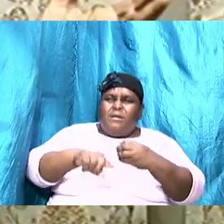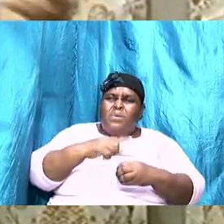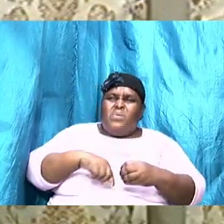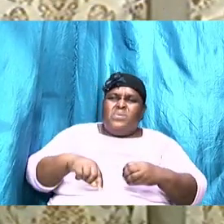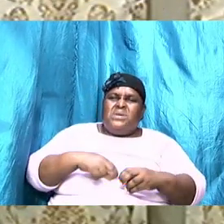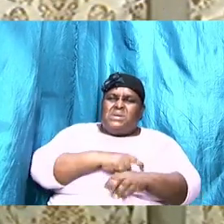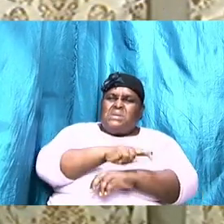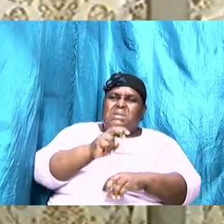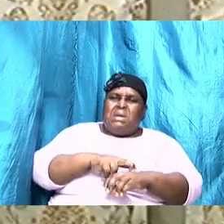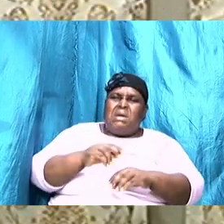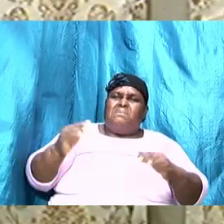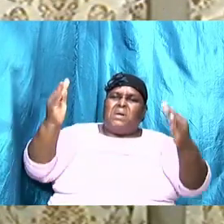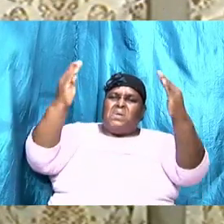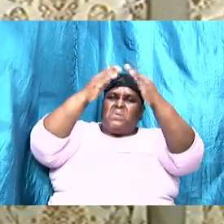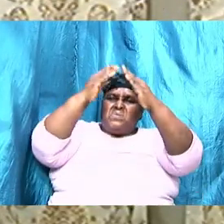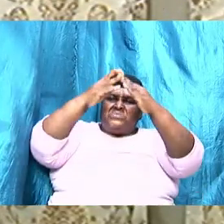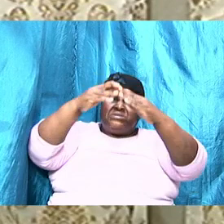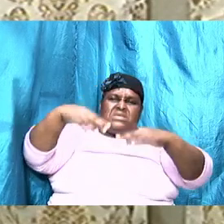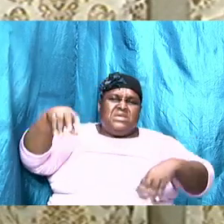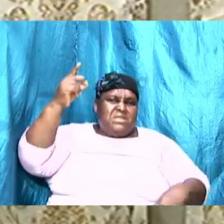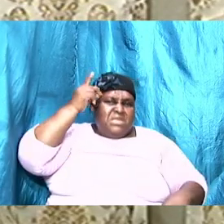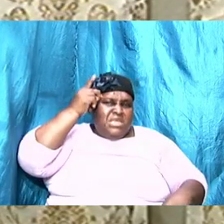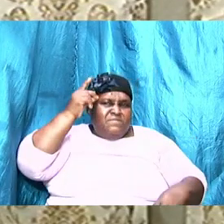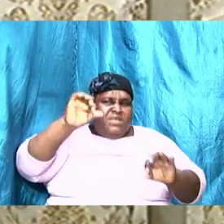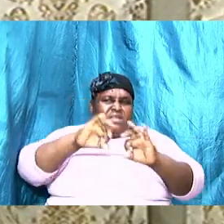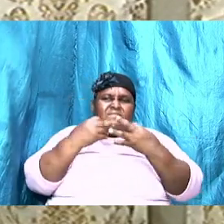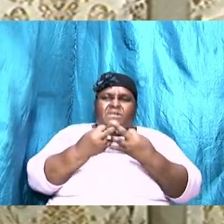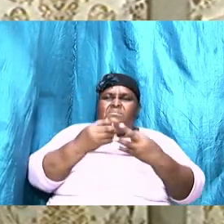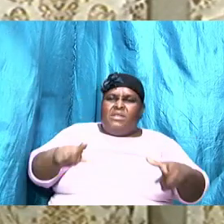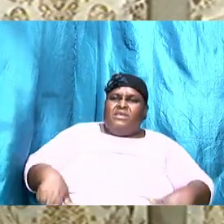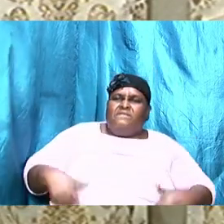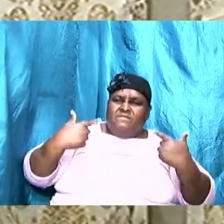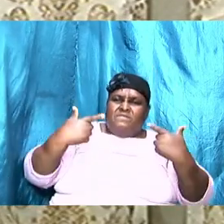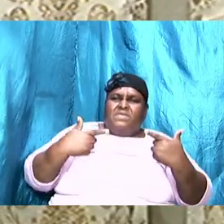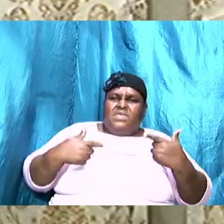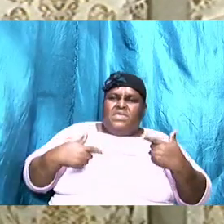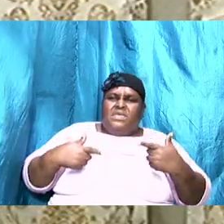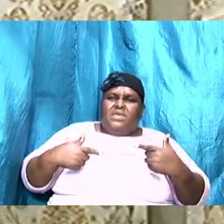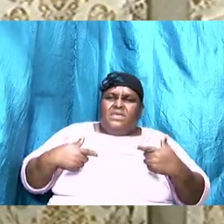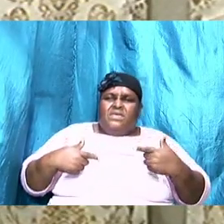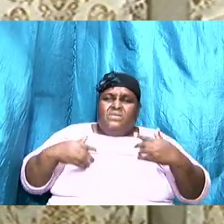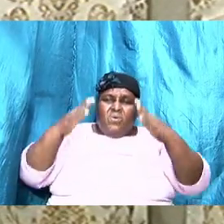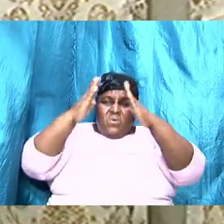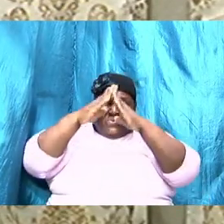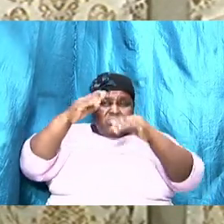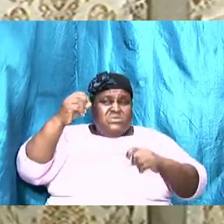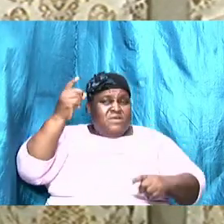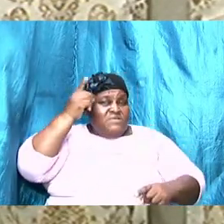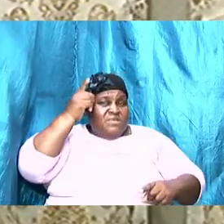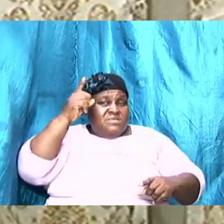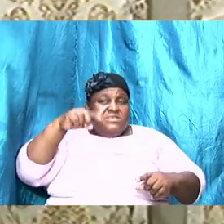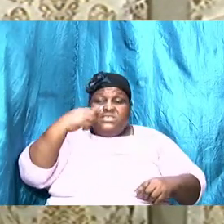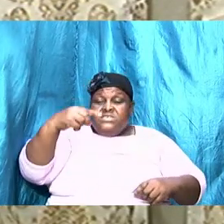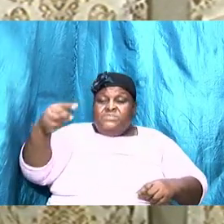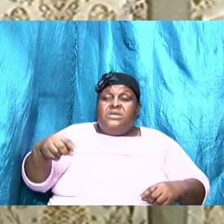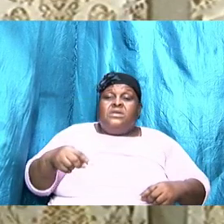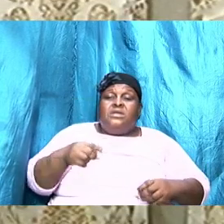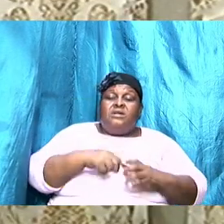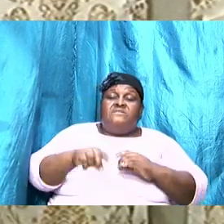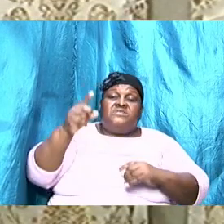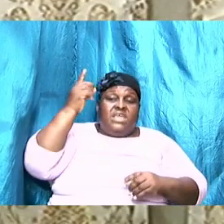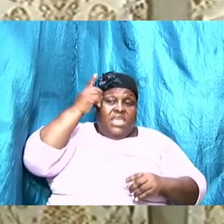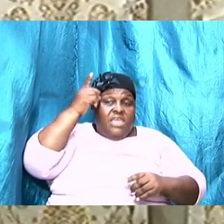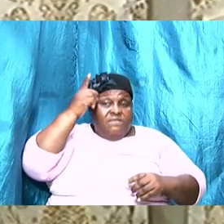that David and his family lived in the house of David was speaking about his family the house of Saul